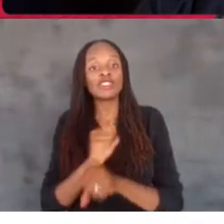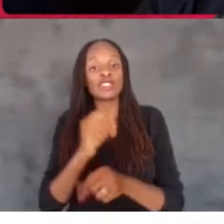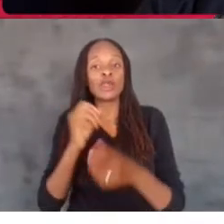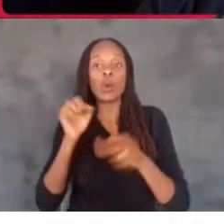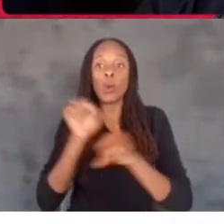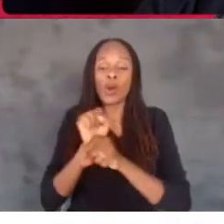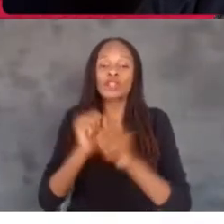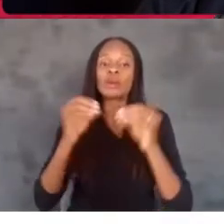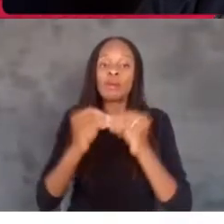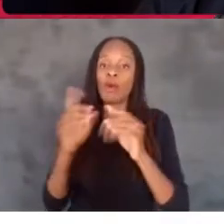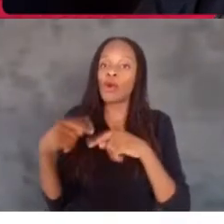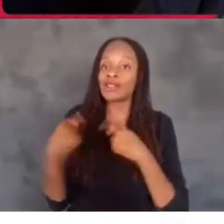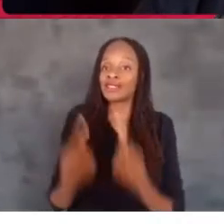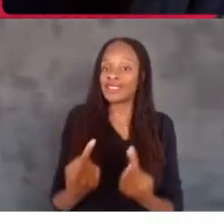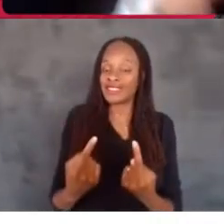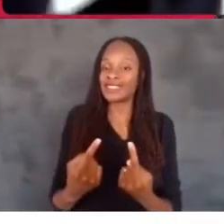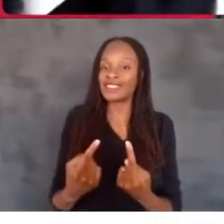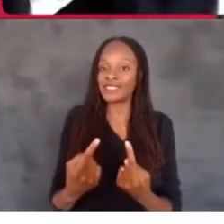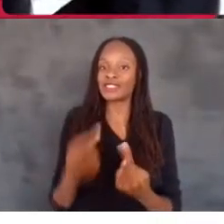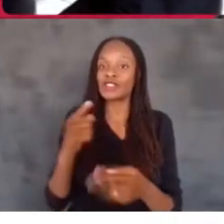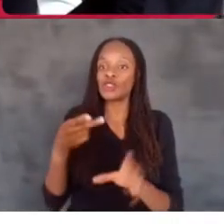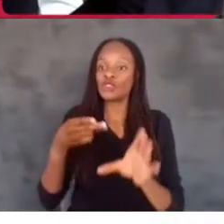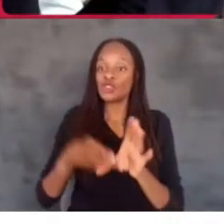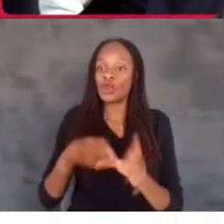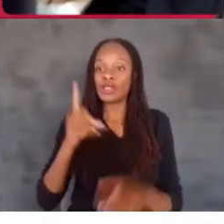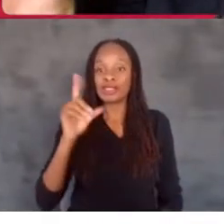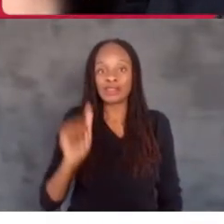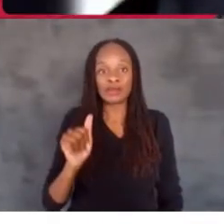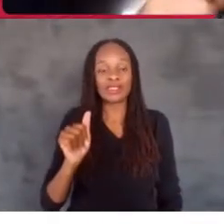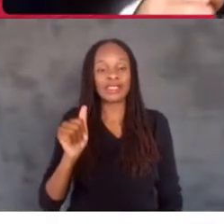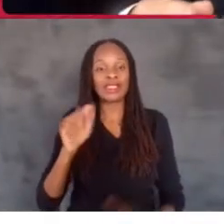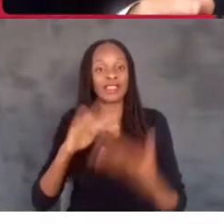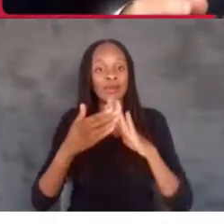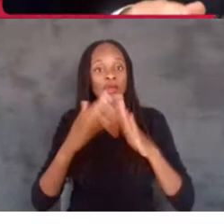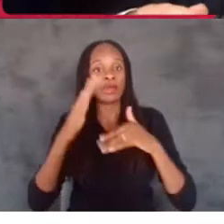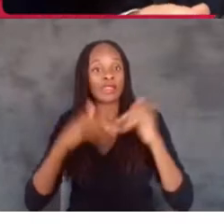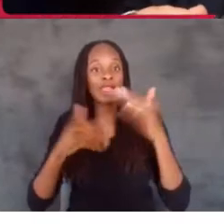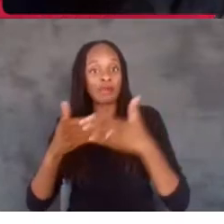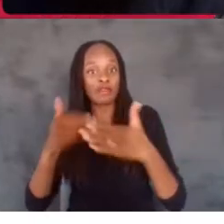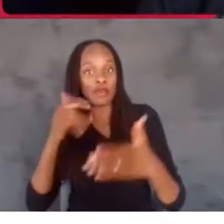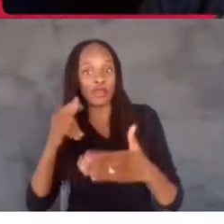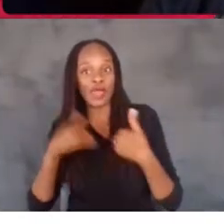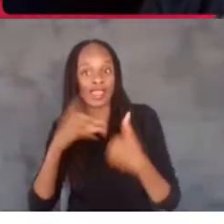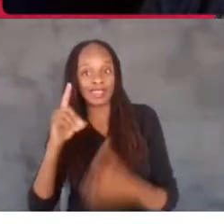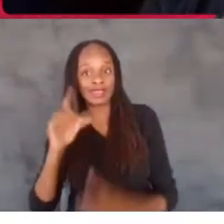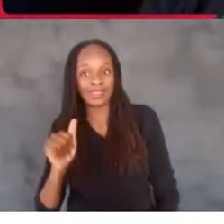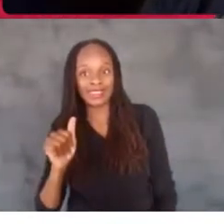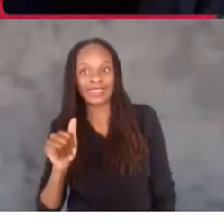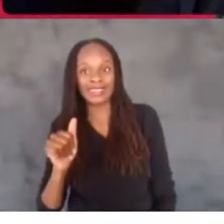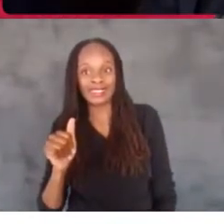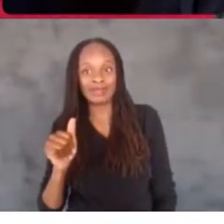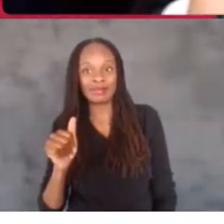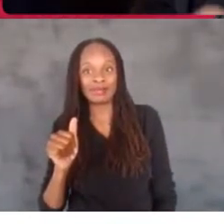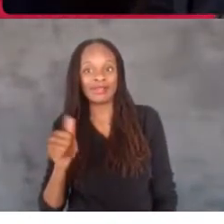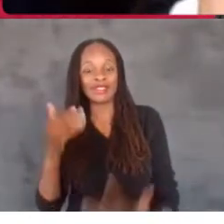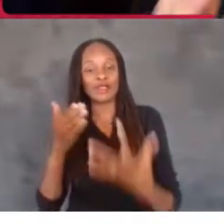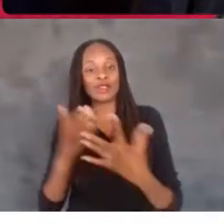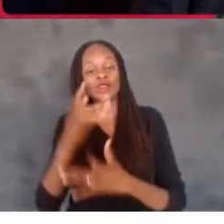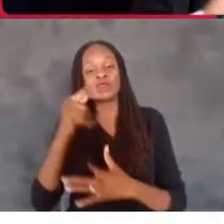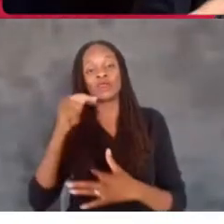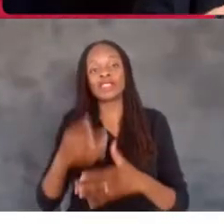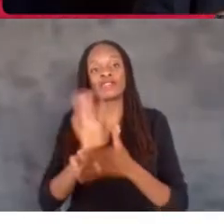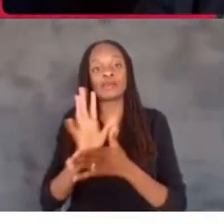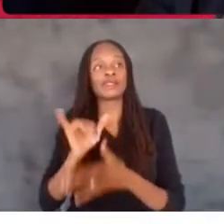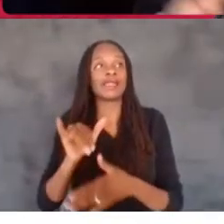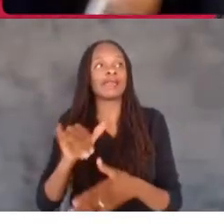since you've joined the disability community than you did before you had a disability. And, you know, through this film, it's led